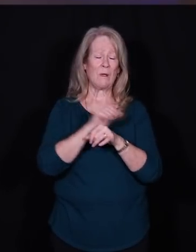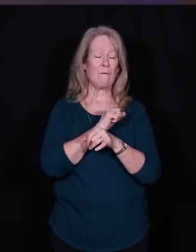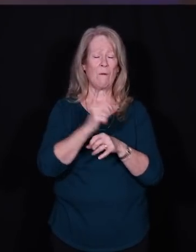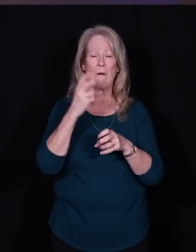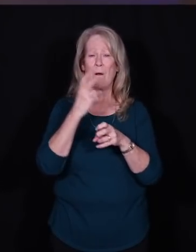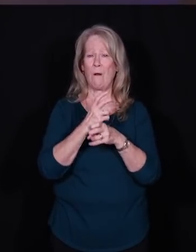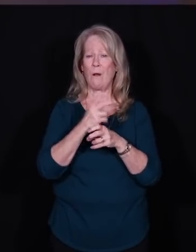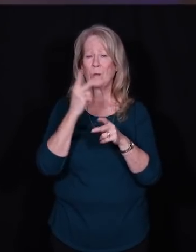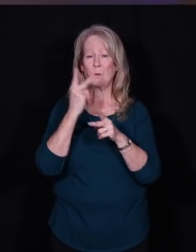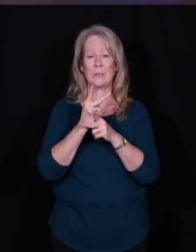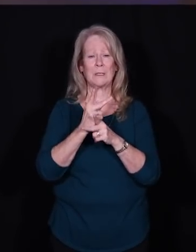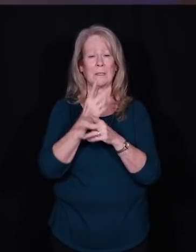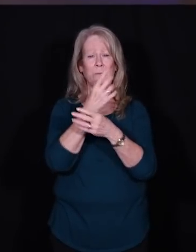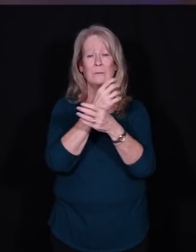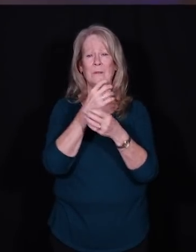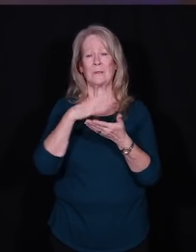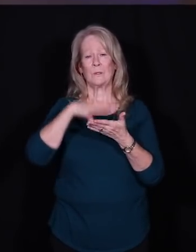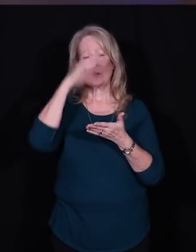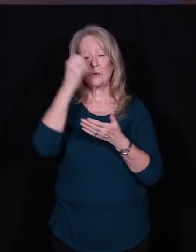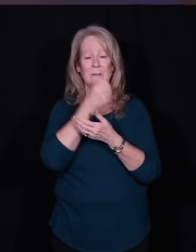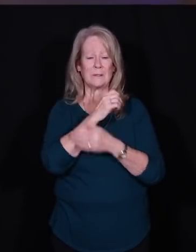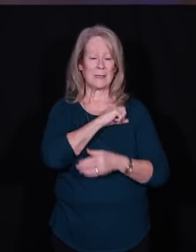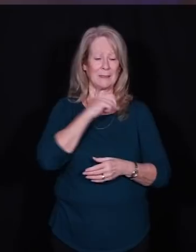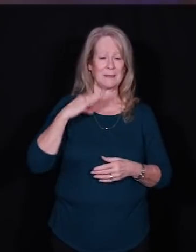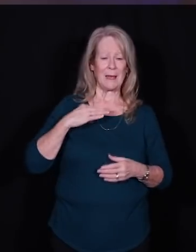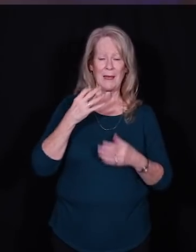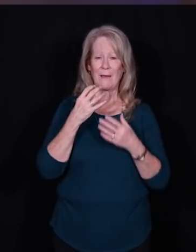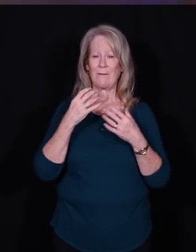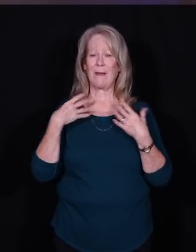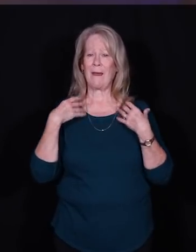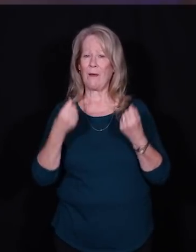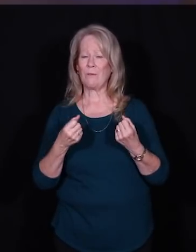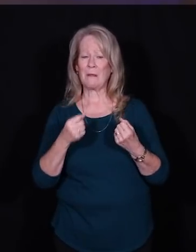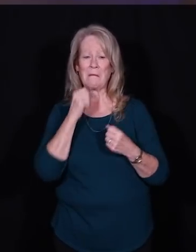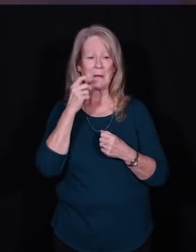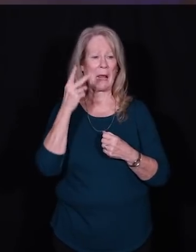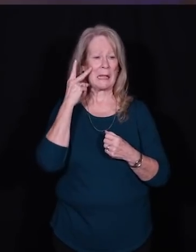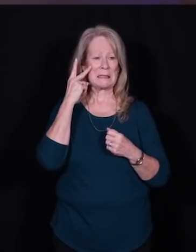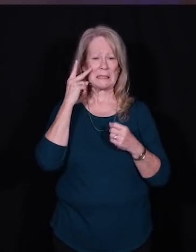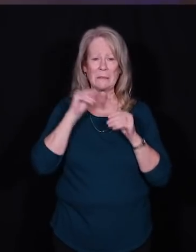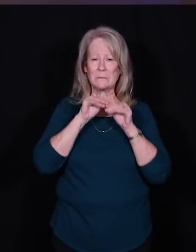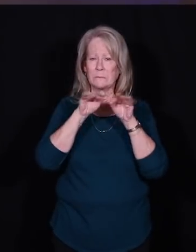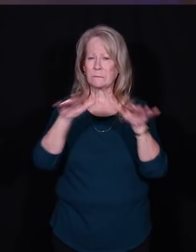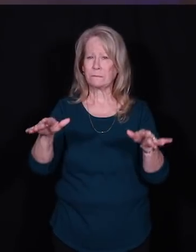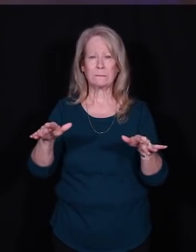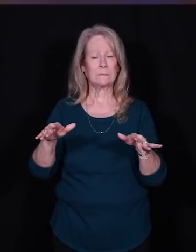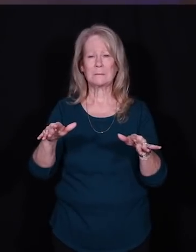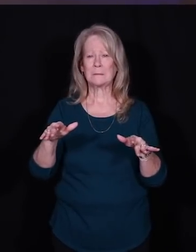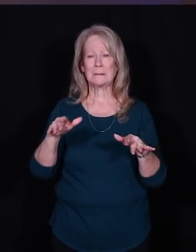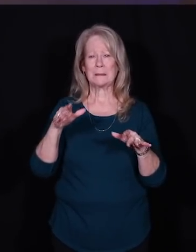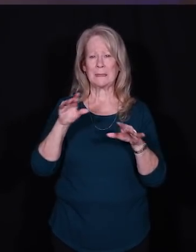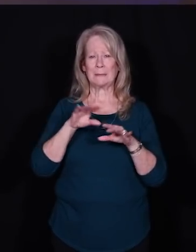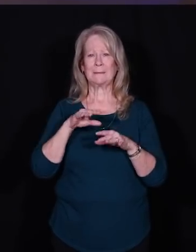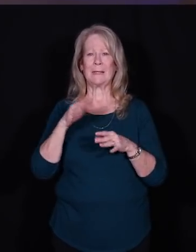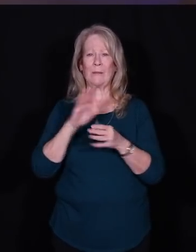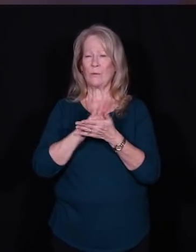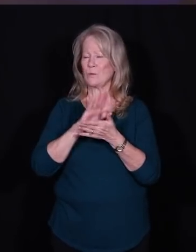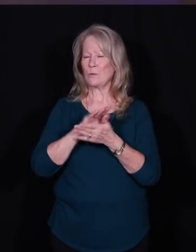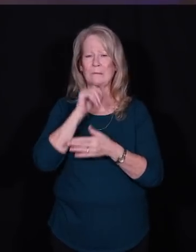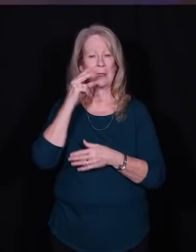hard to keep our students and staff healthy and have not seen widespread secondary transmission in our facilities.